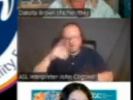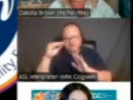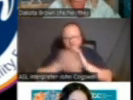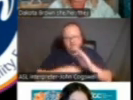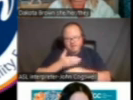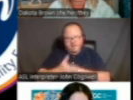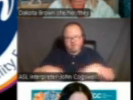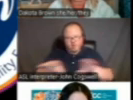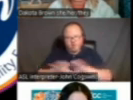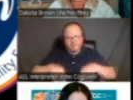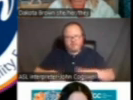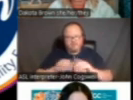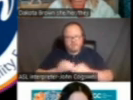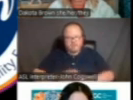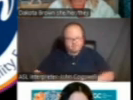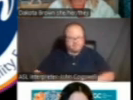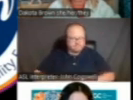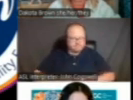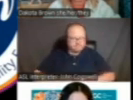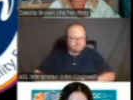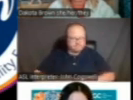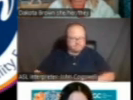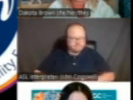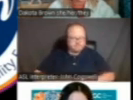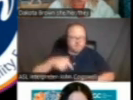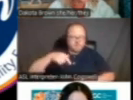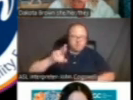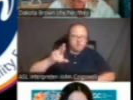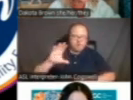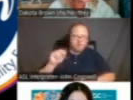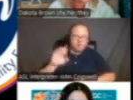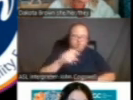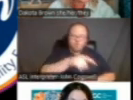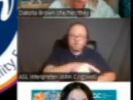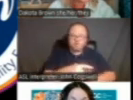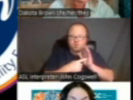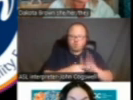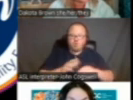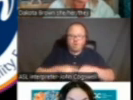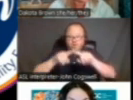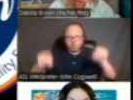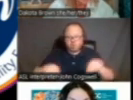we close the meeting, I am putting, we've got the QR code showing on the screen.